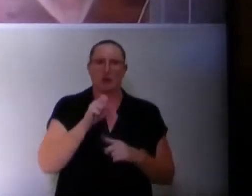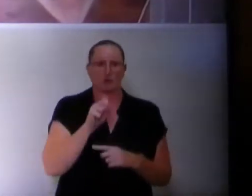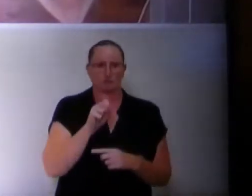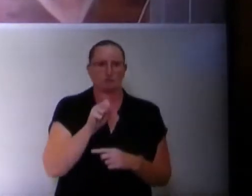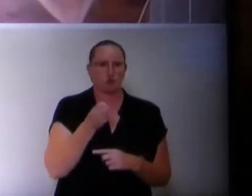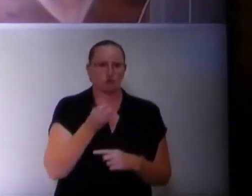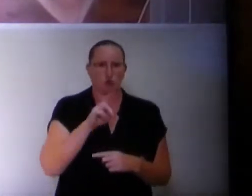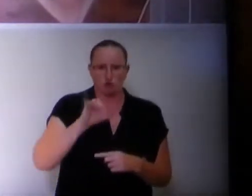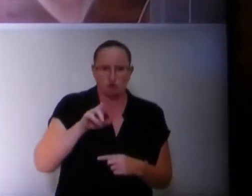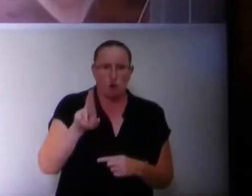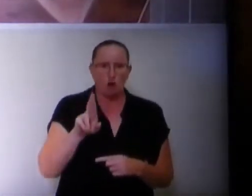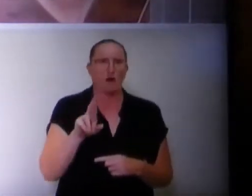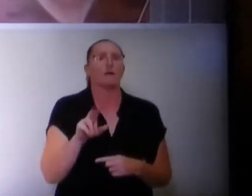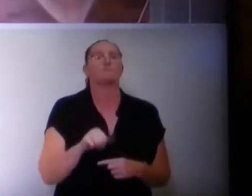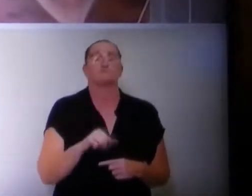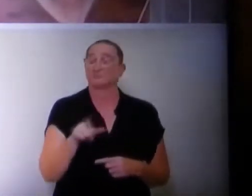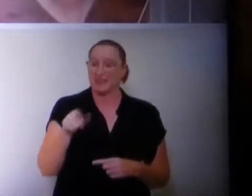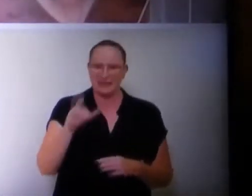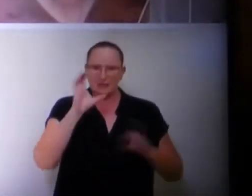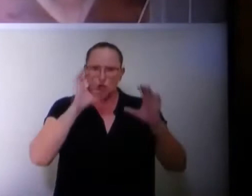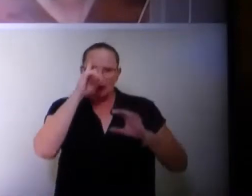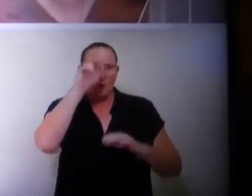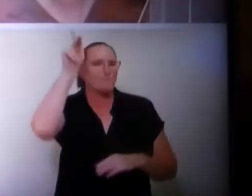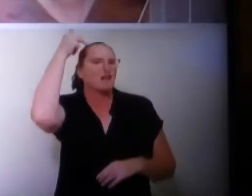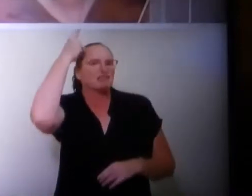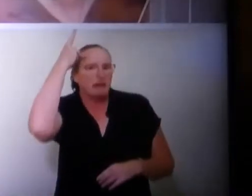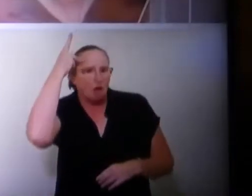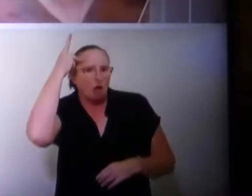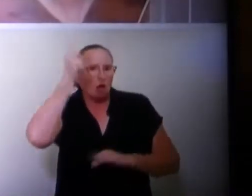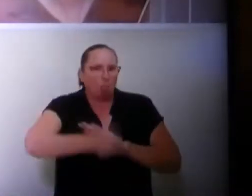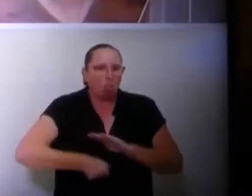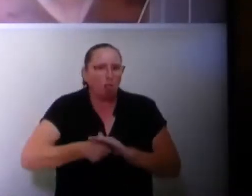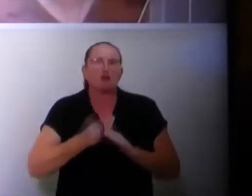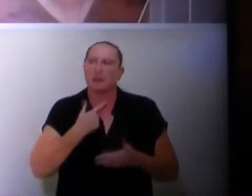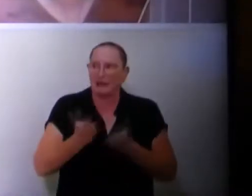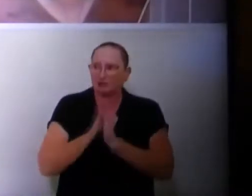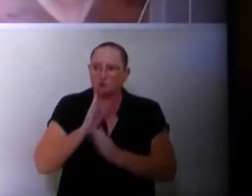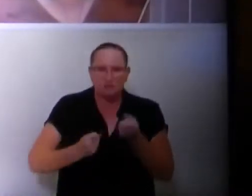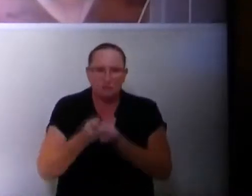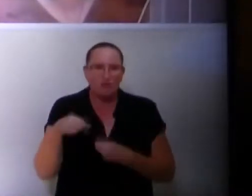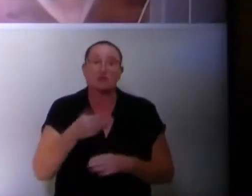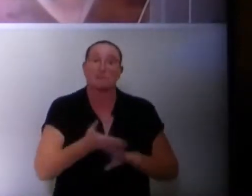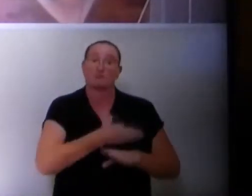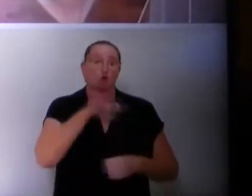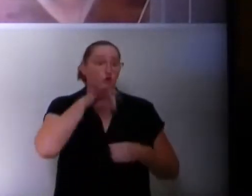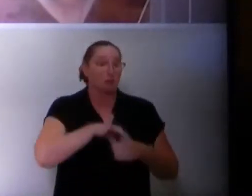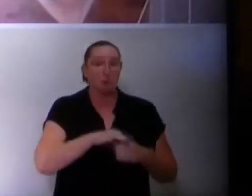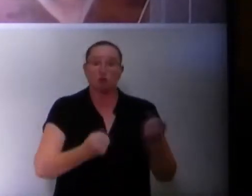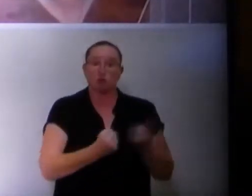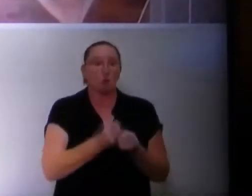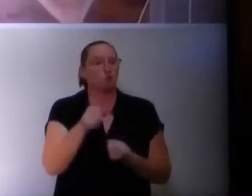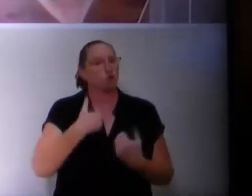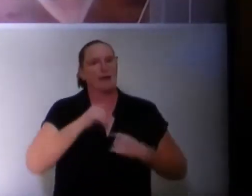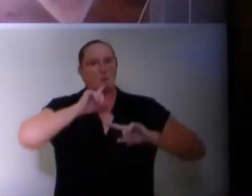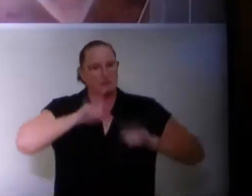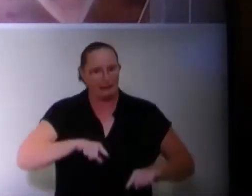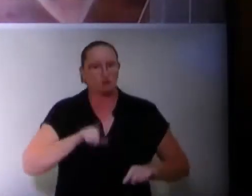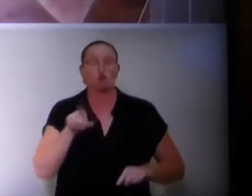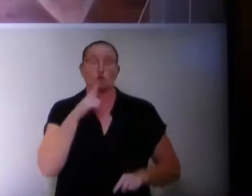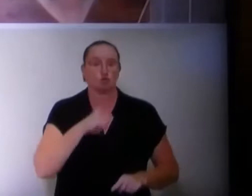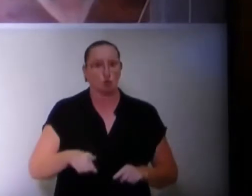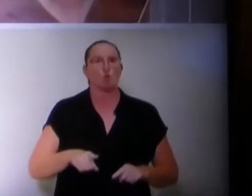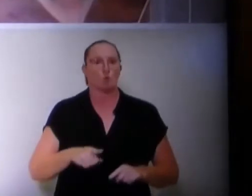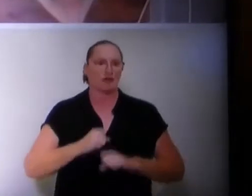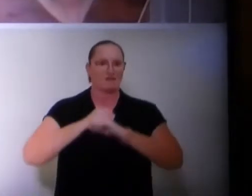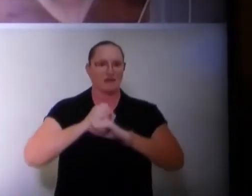It is a simple fact that they cannot tell somebody what they do with their own period. Before you vote for support, you should have those answers so you can